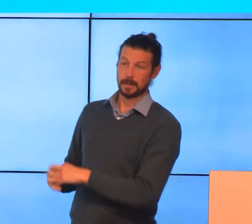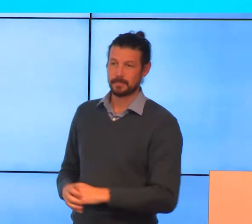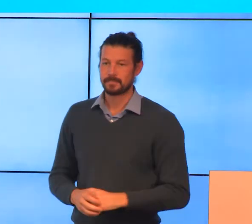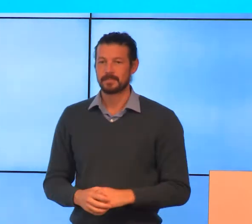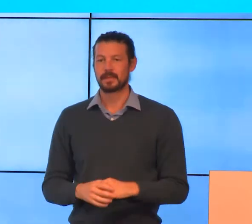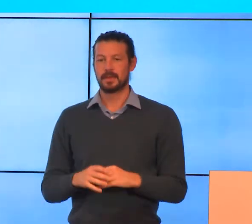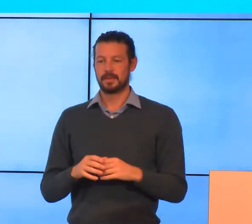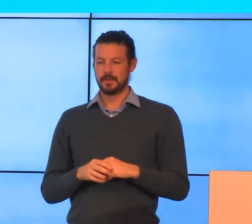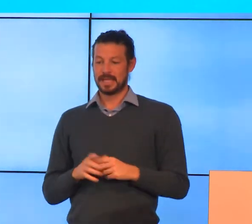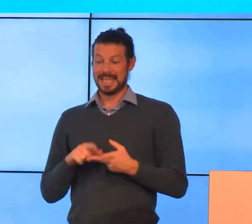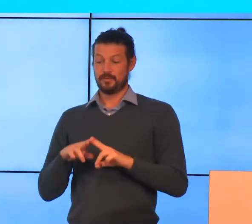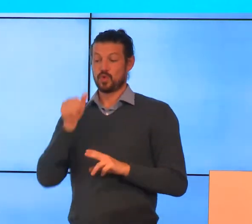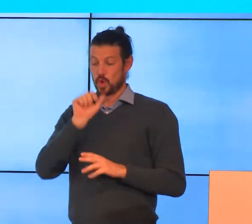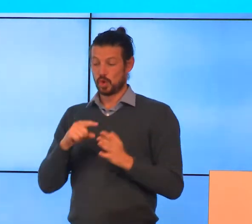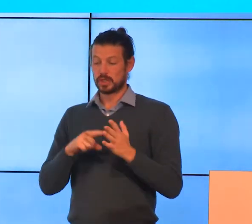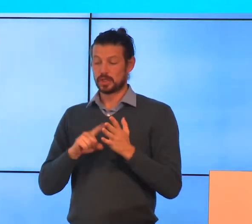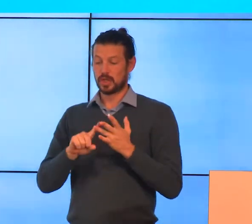about how you go if you use it.